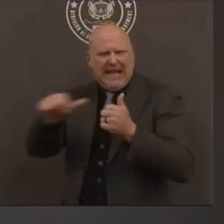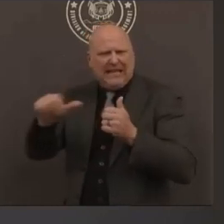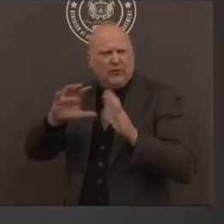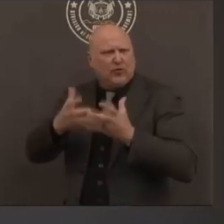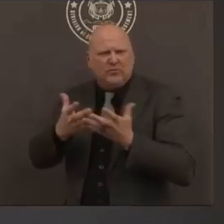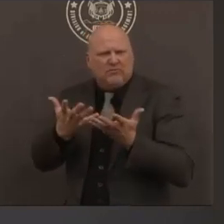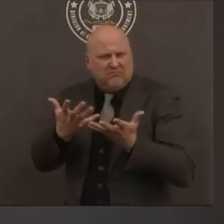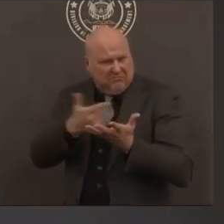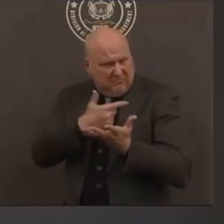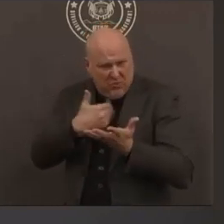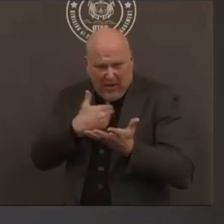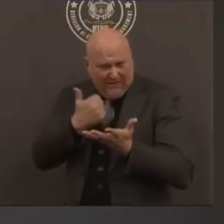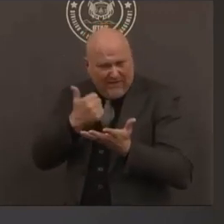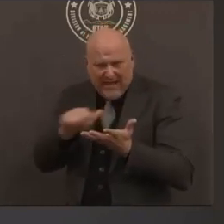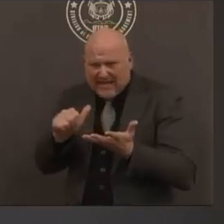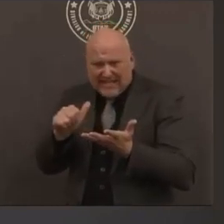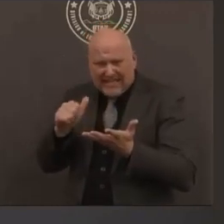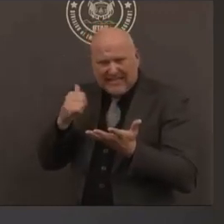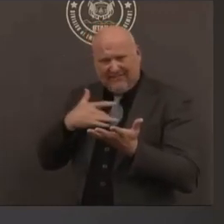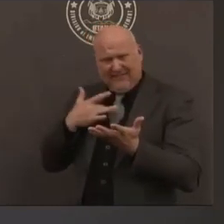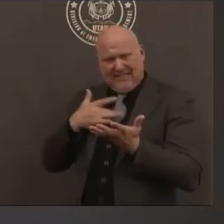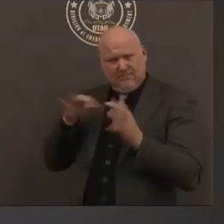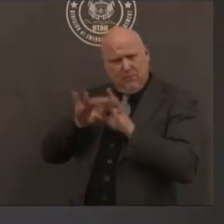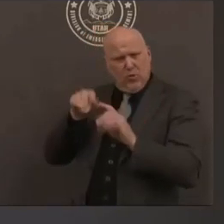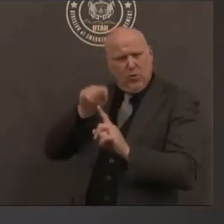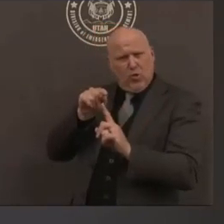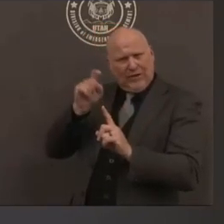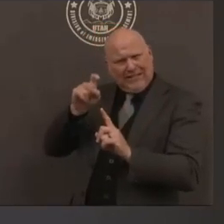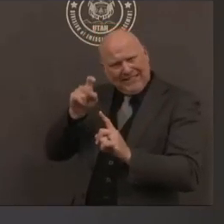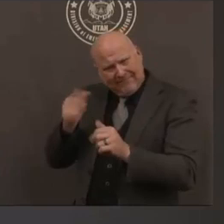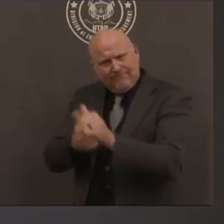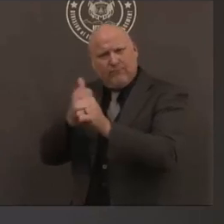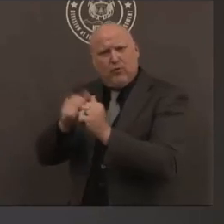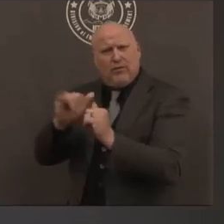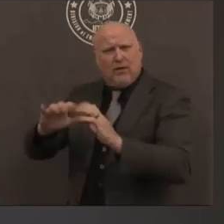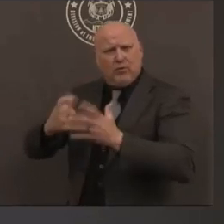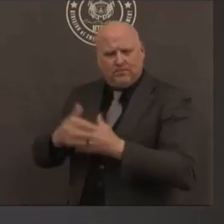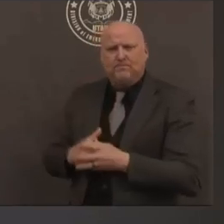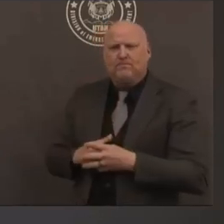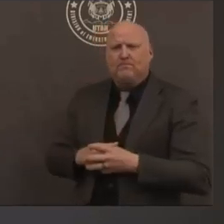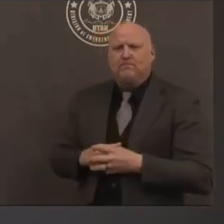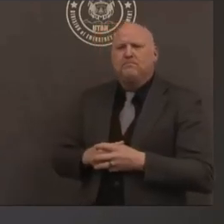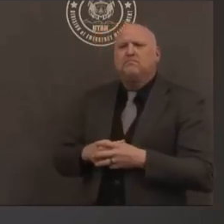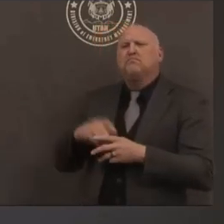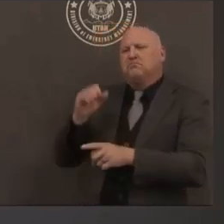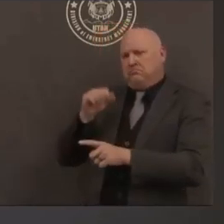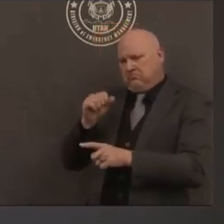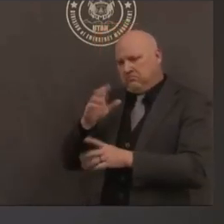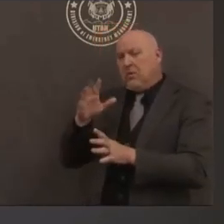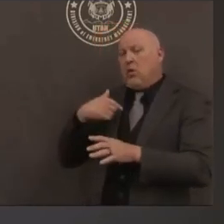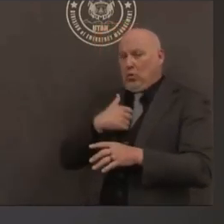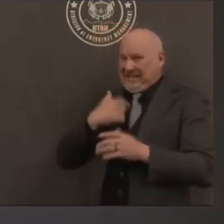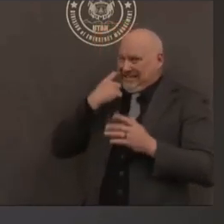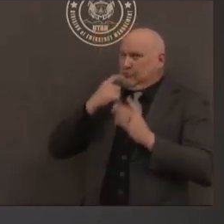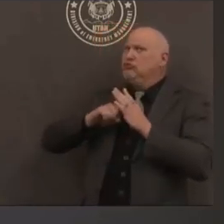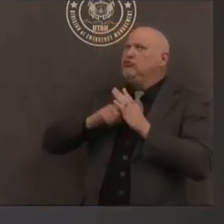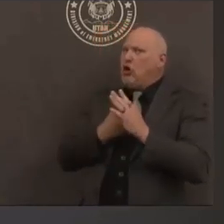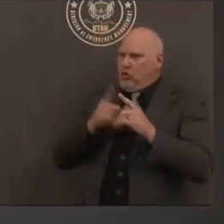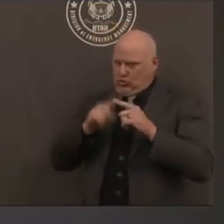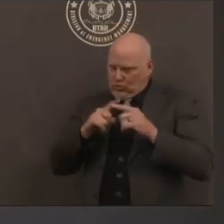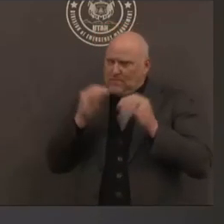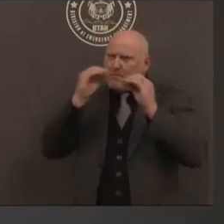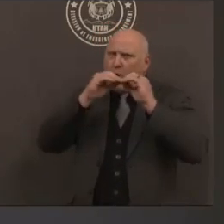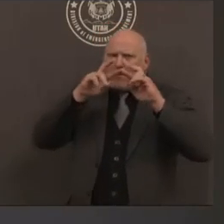with our hospitalizations and positive case rate looking at disparities within those and then seeing if testing is part of um contributing to those